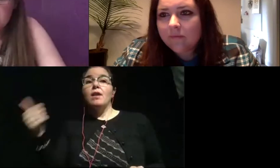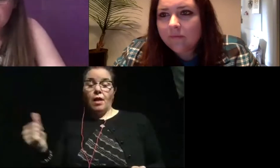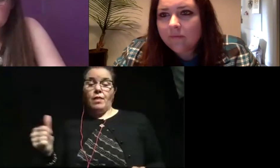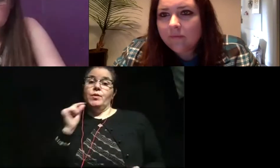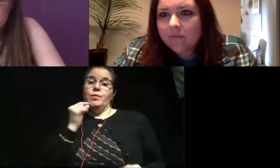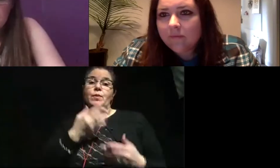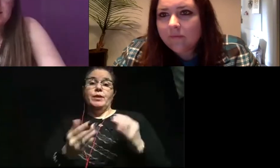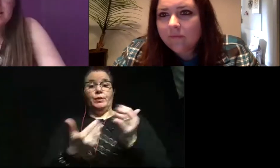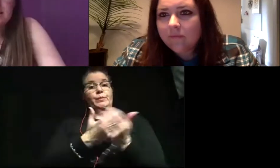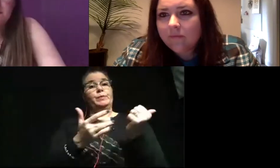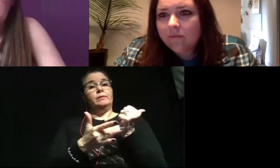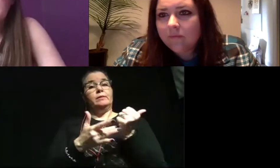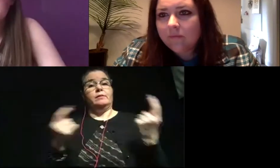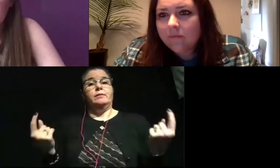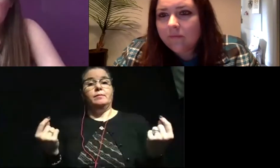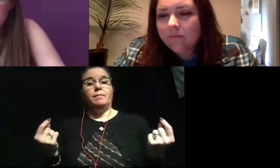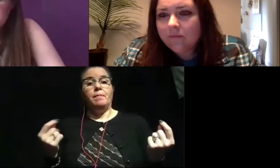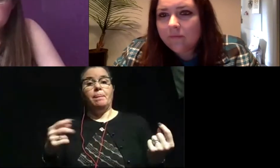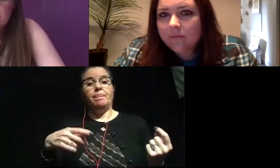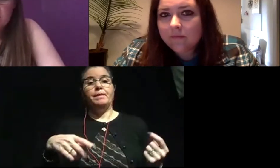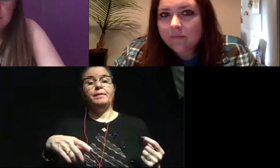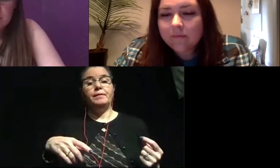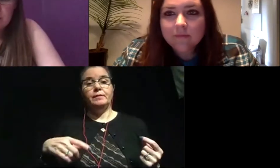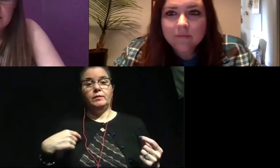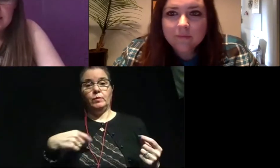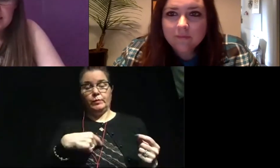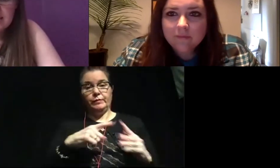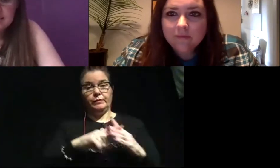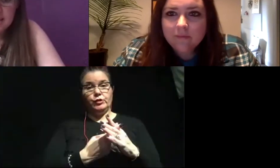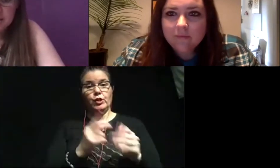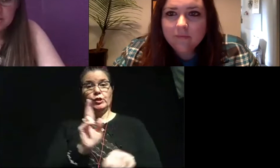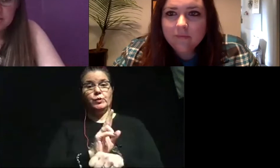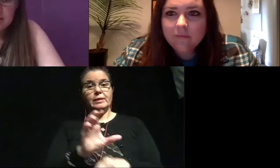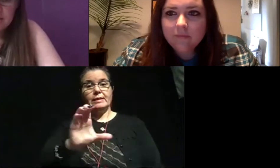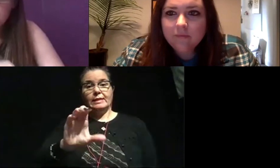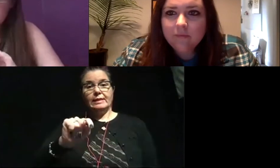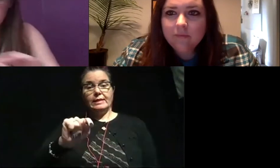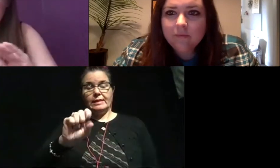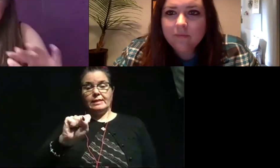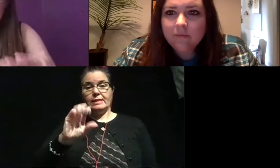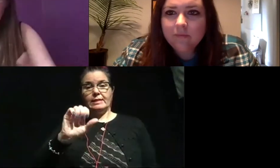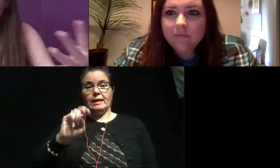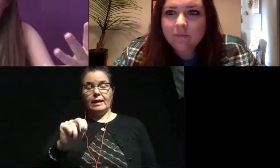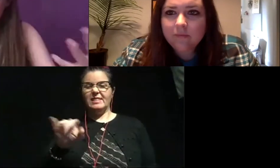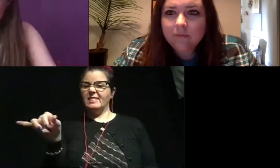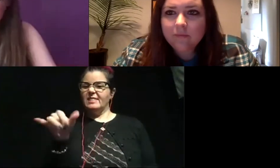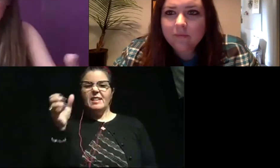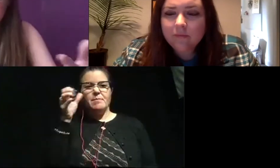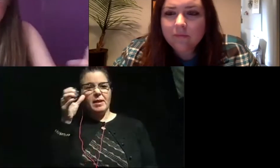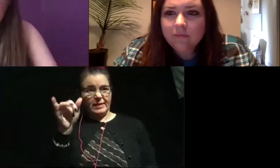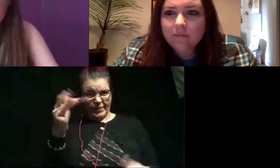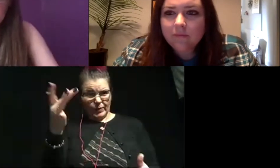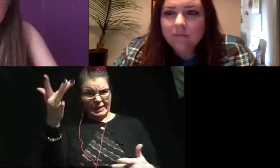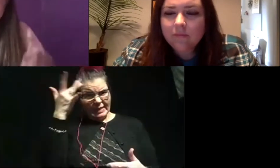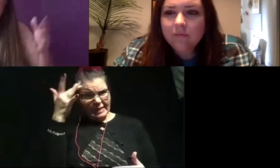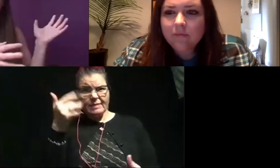new technology wise is paleontologists have started using CT scanners. So the same type of stuff, if you're sick, if there's